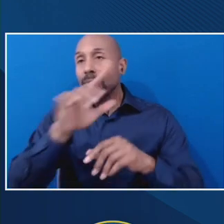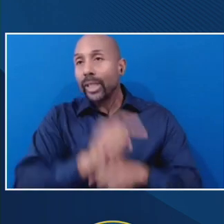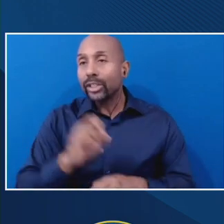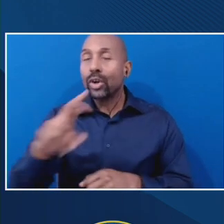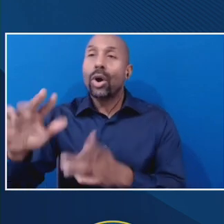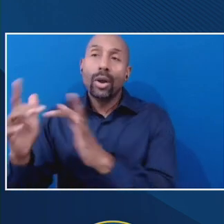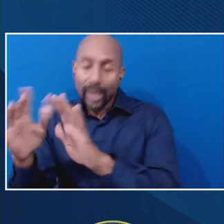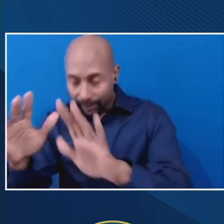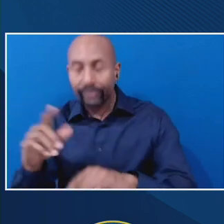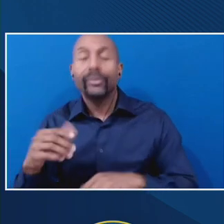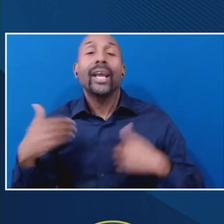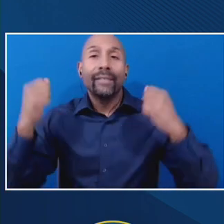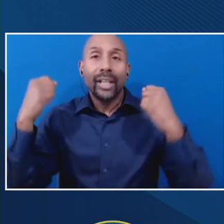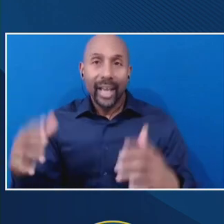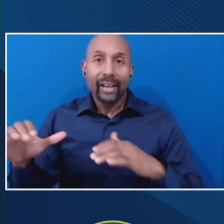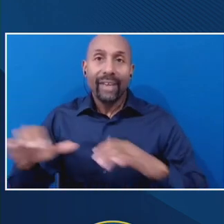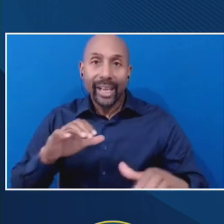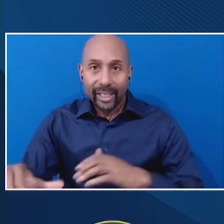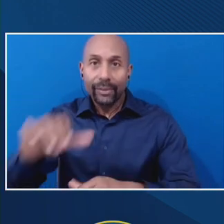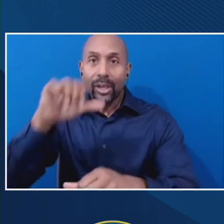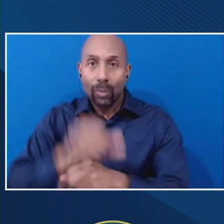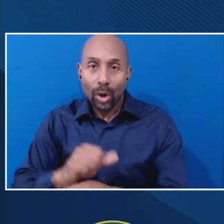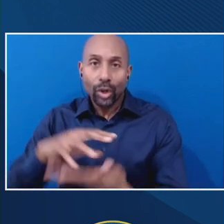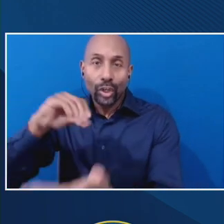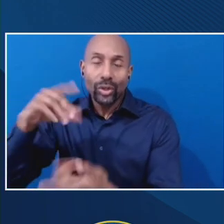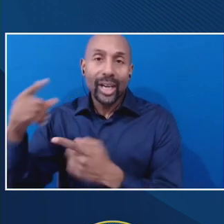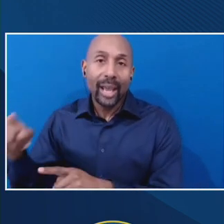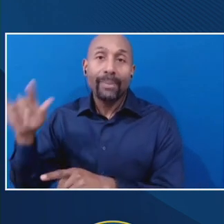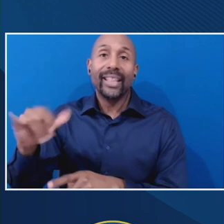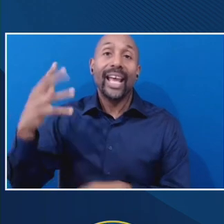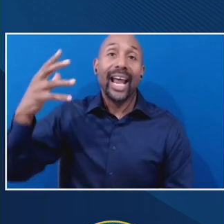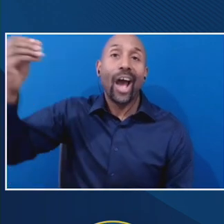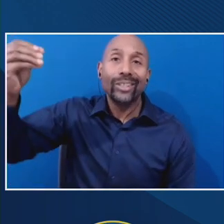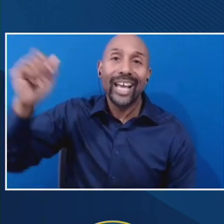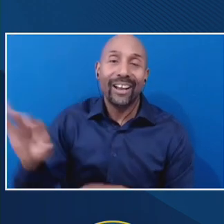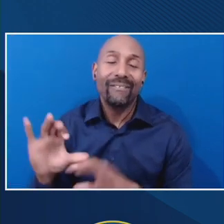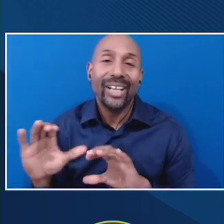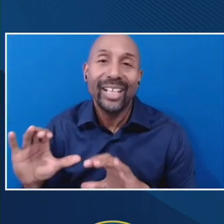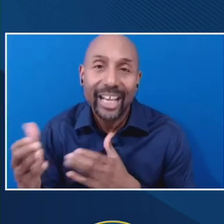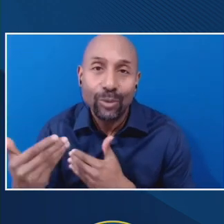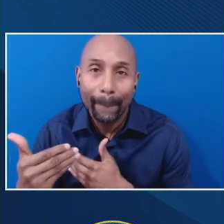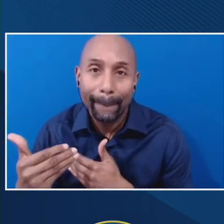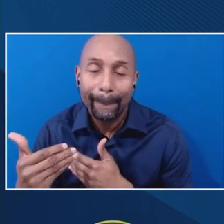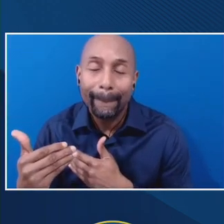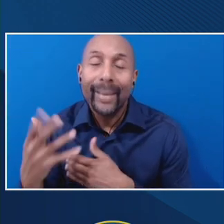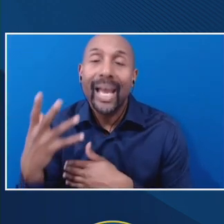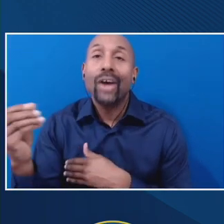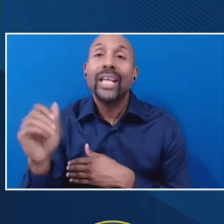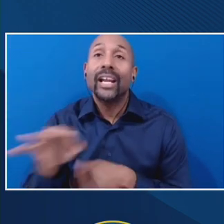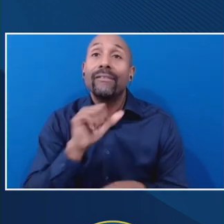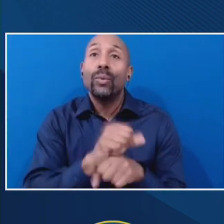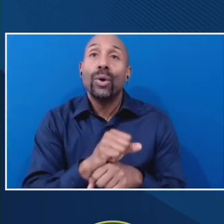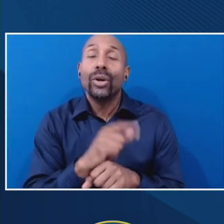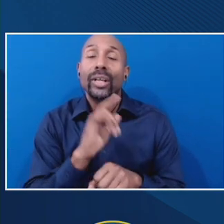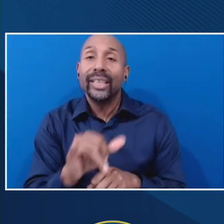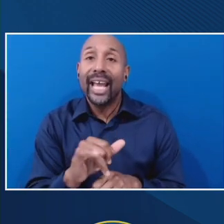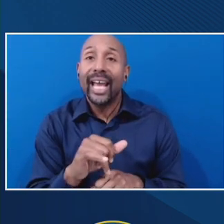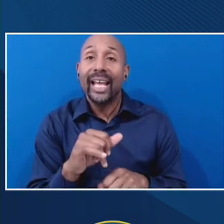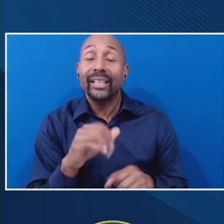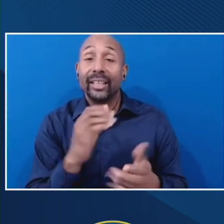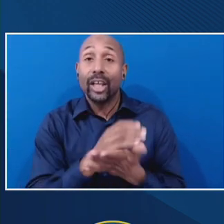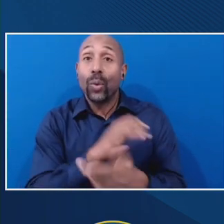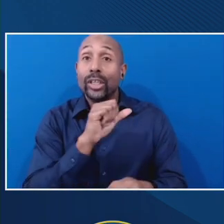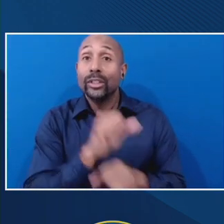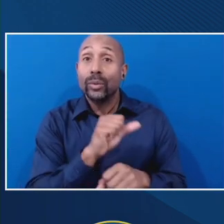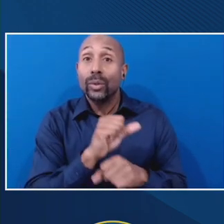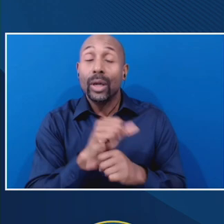activity and work and learning that's happening outside of a classroom, outside of the work that's being logged in the course room, because